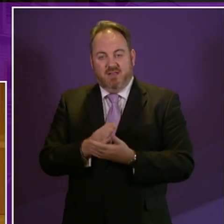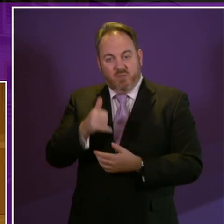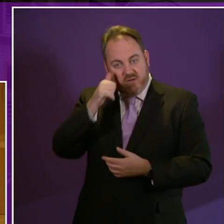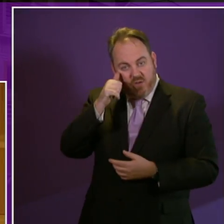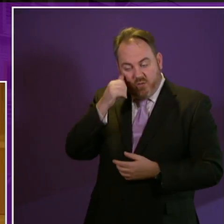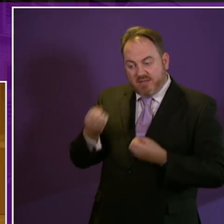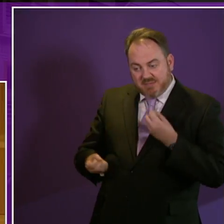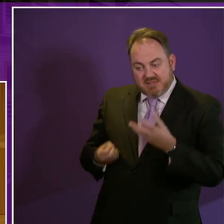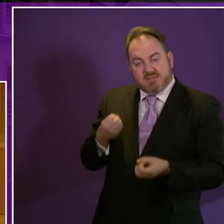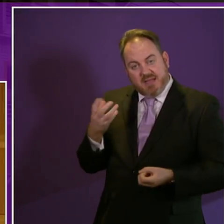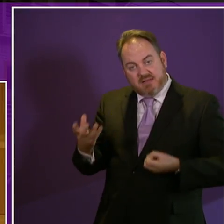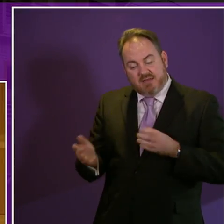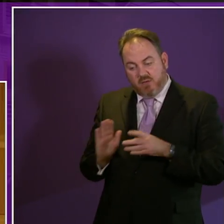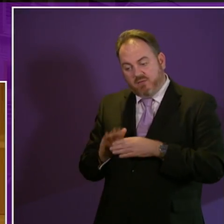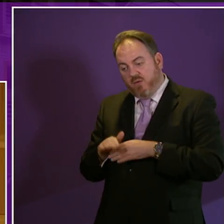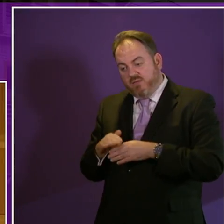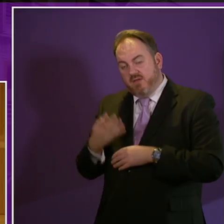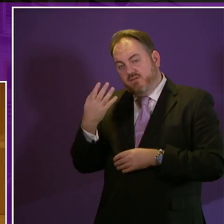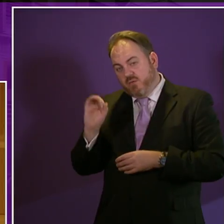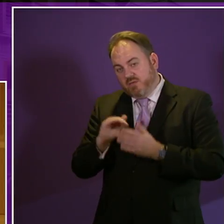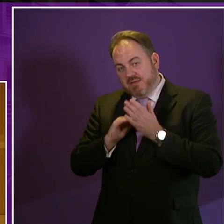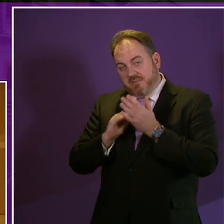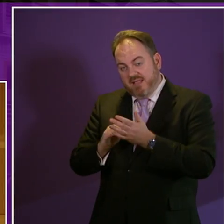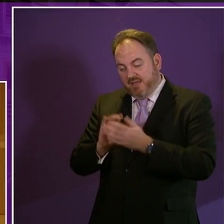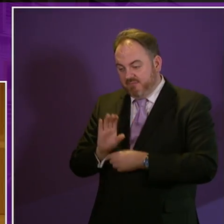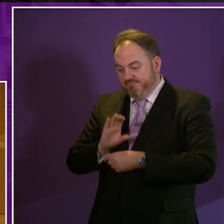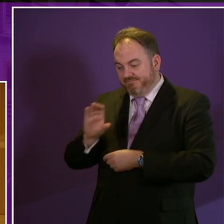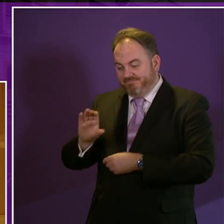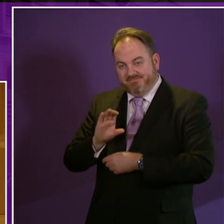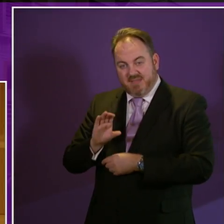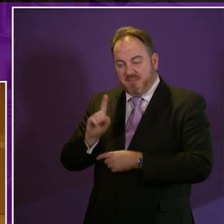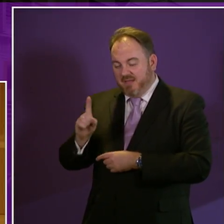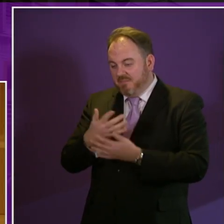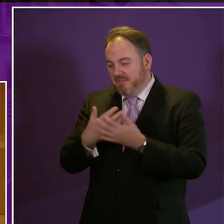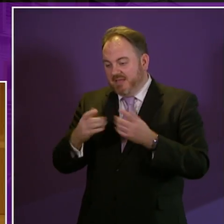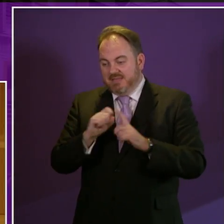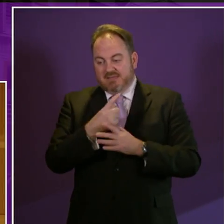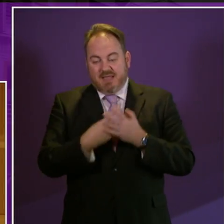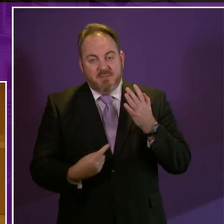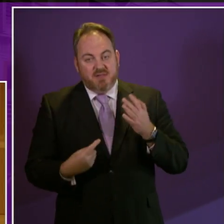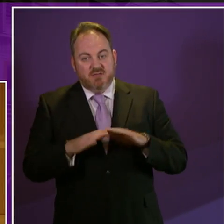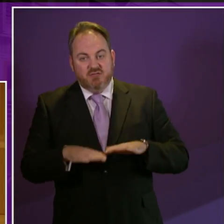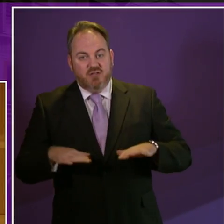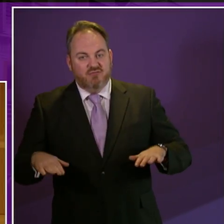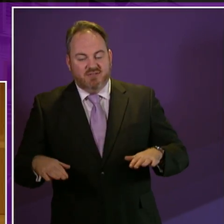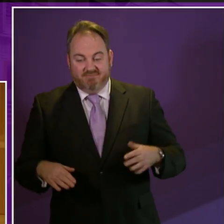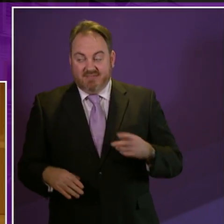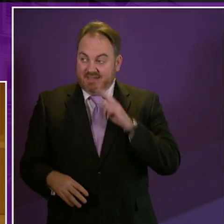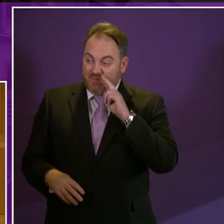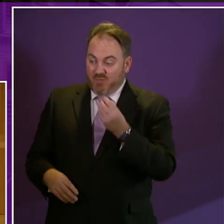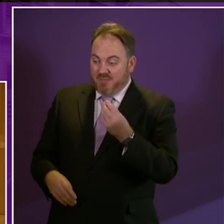pounds but because of the presumption against ring fencing that didn't make it to disabled children in Scotland and went into the local authority